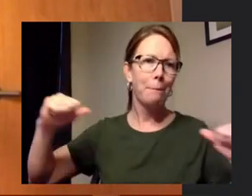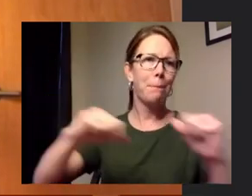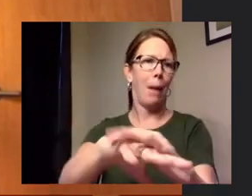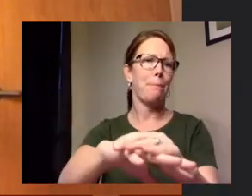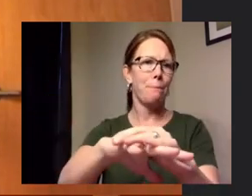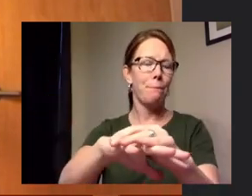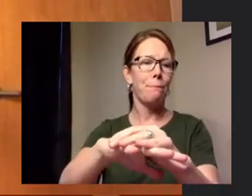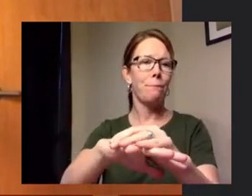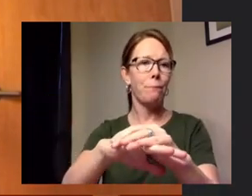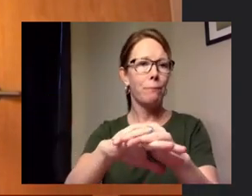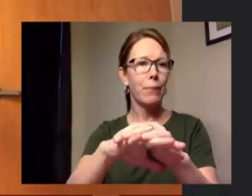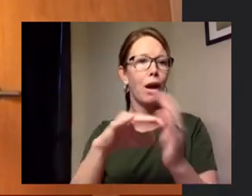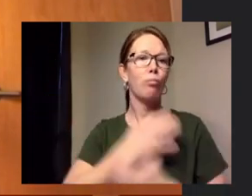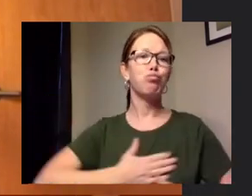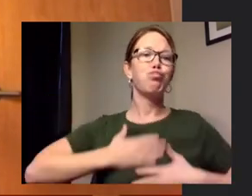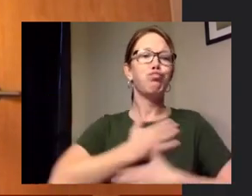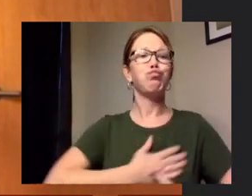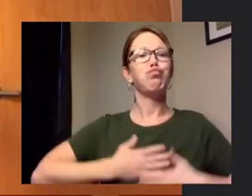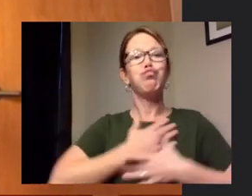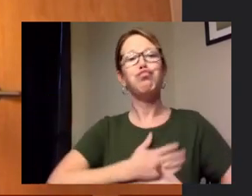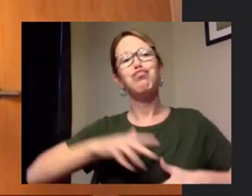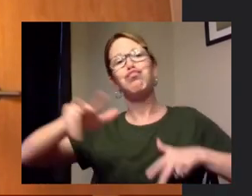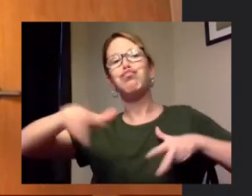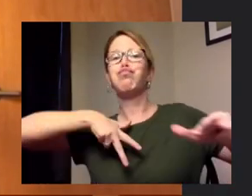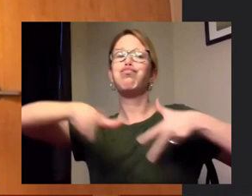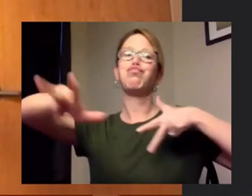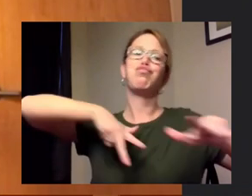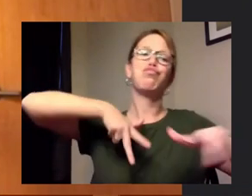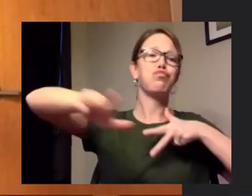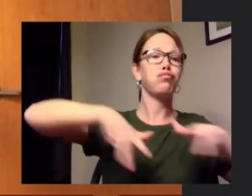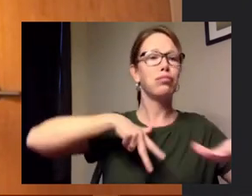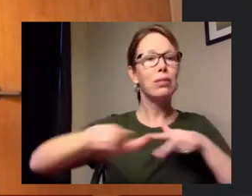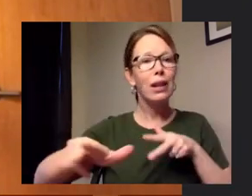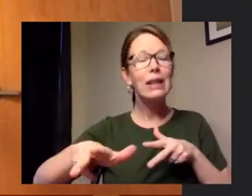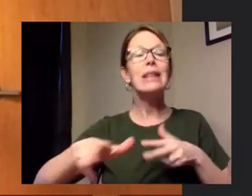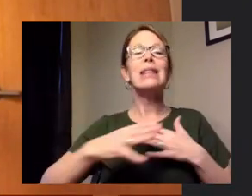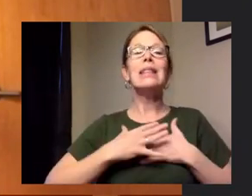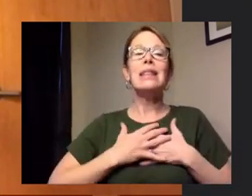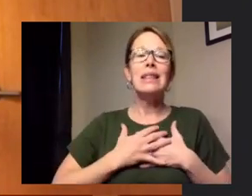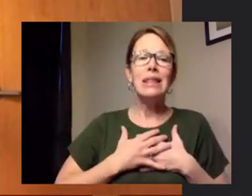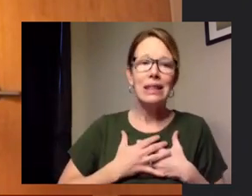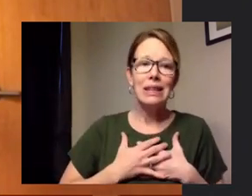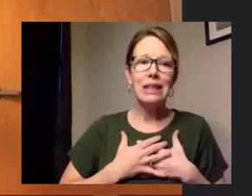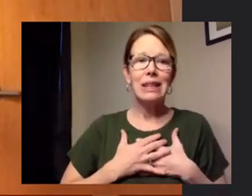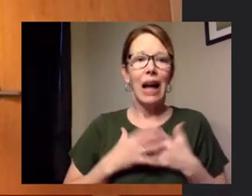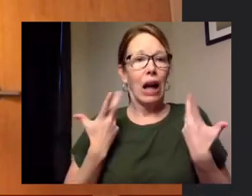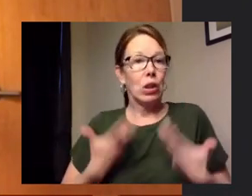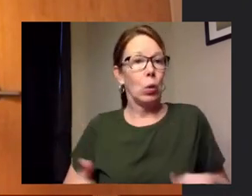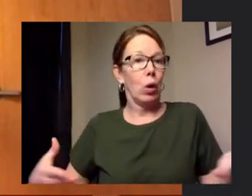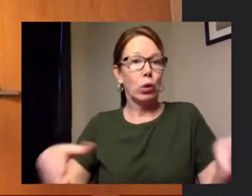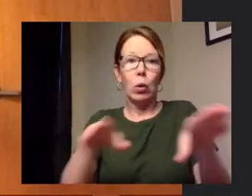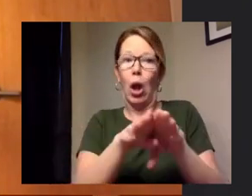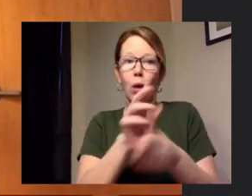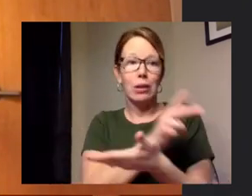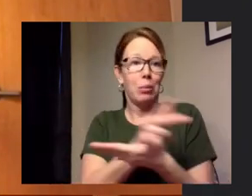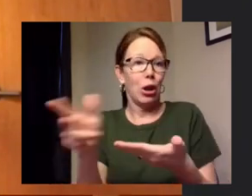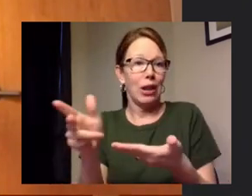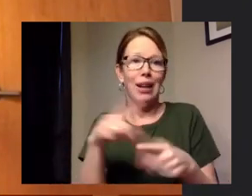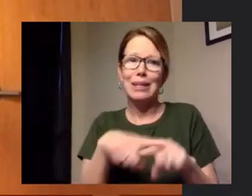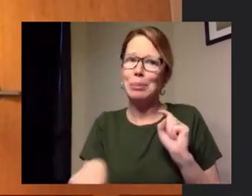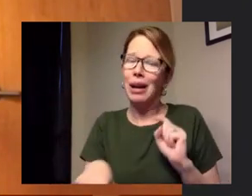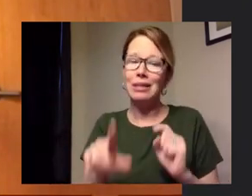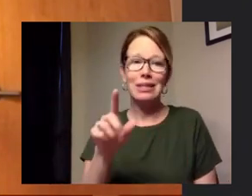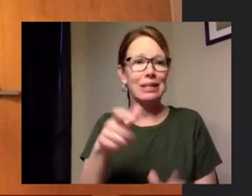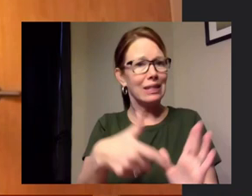and enjoying the beautiful day um it breaks my heart to have to close the parking lots down but this will be our first step